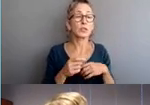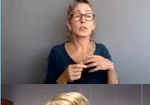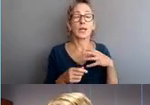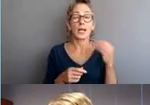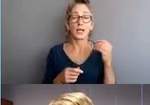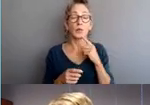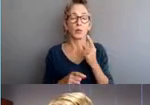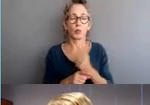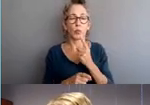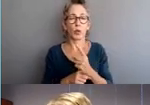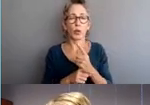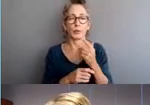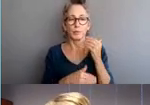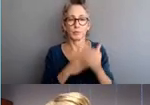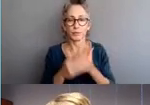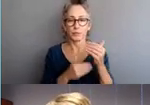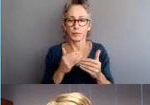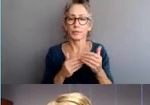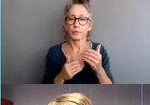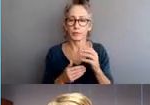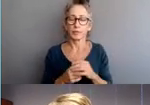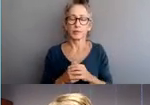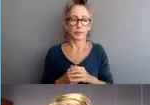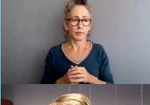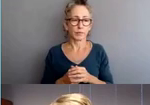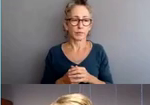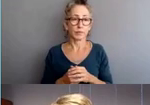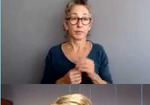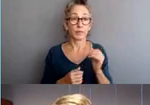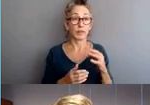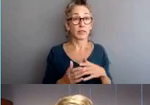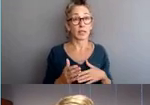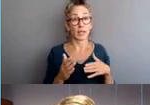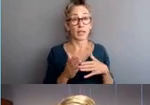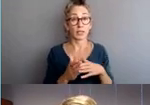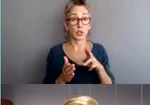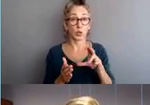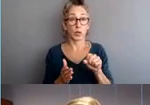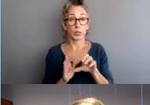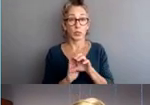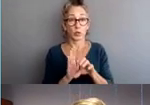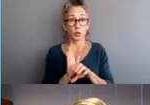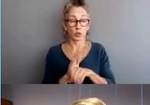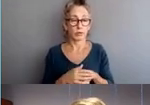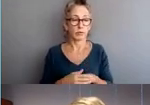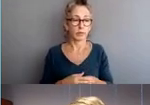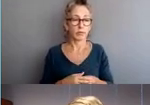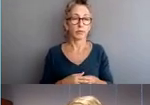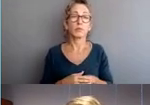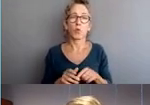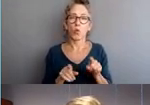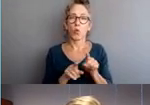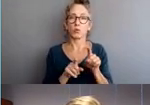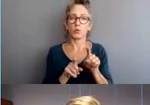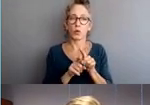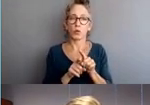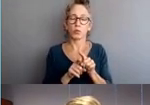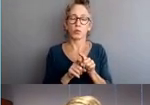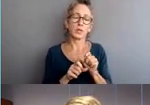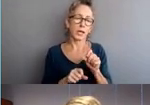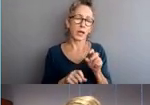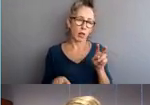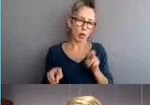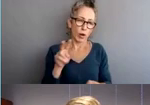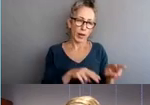violate the Fourth Amendment of the U.S. Constitution. Additionally, COPA can investigate patterns or practice of misconduct